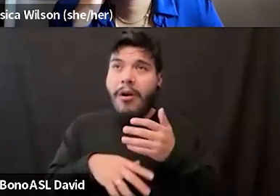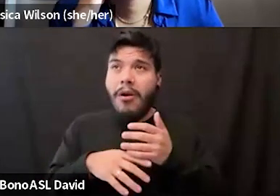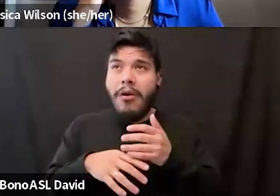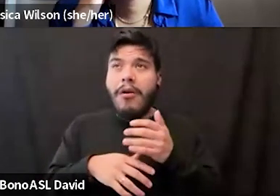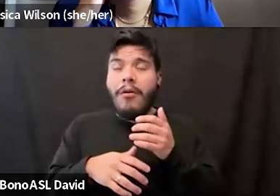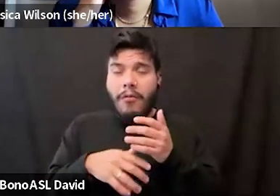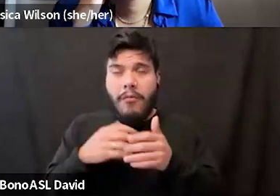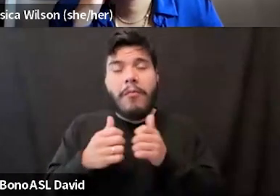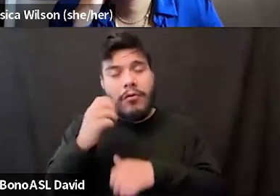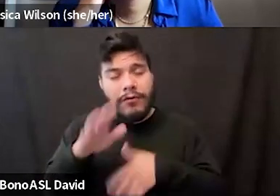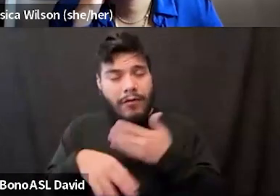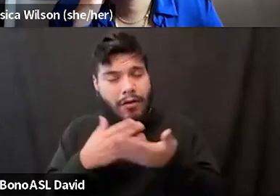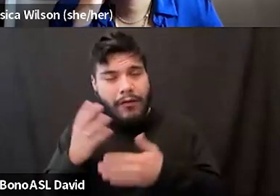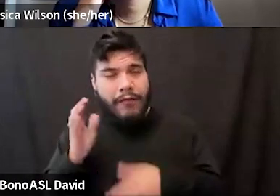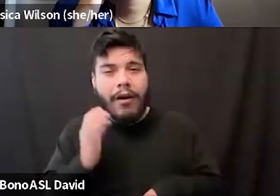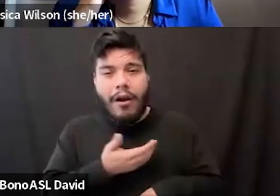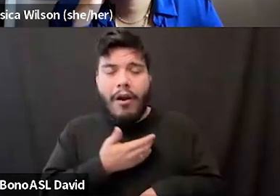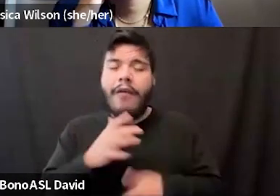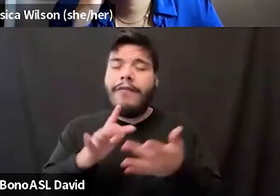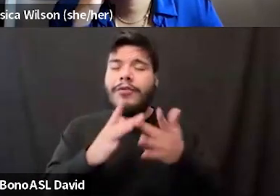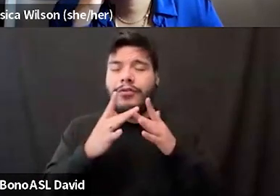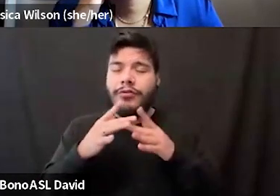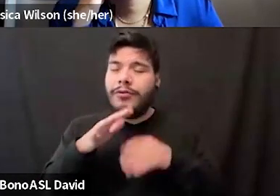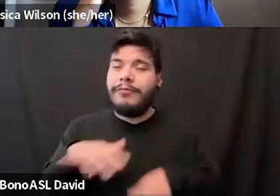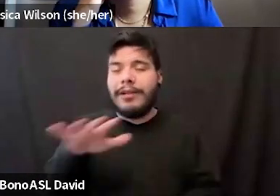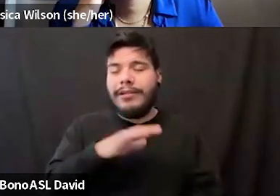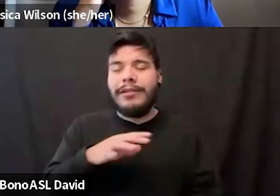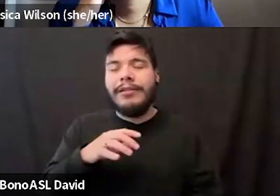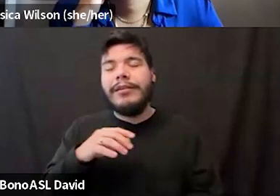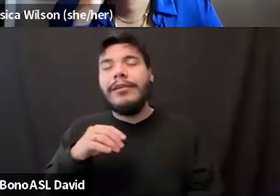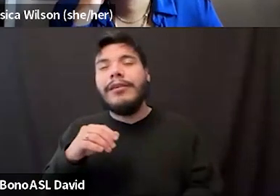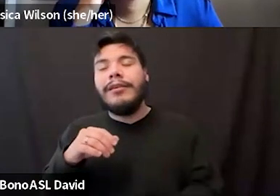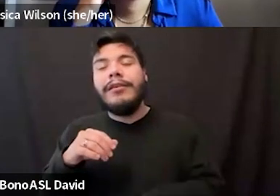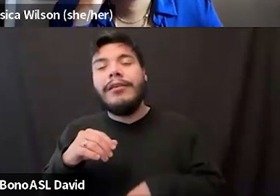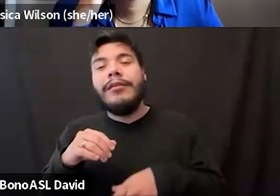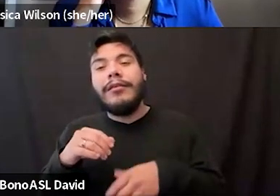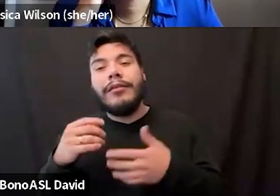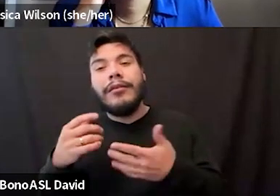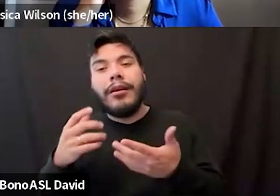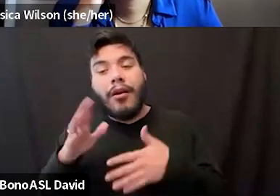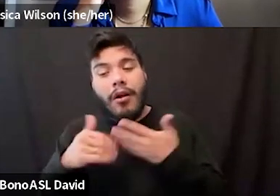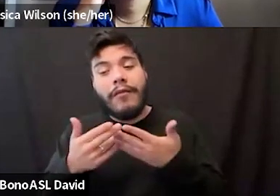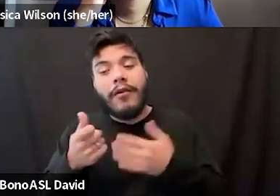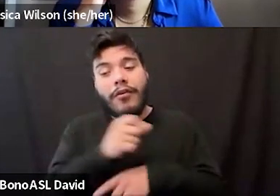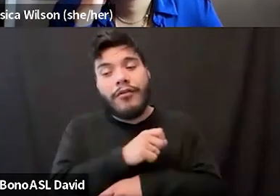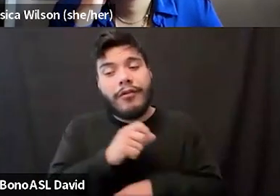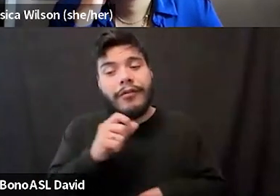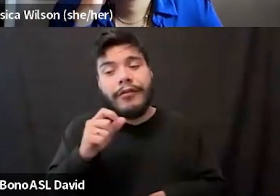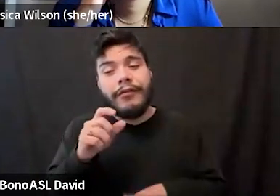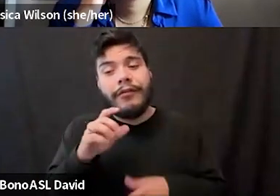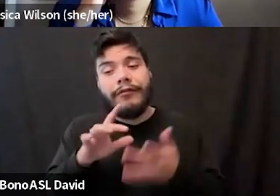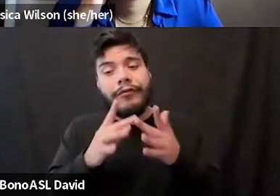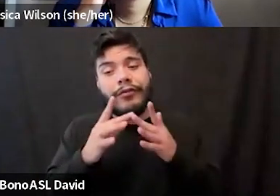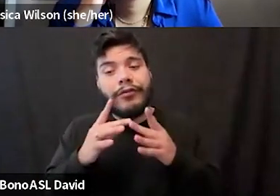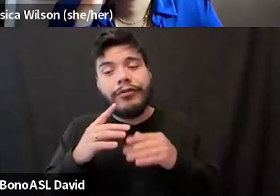virtual events, other than our fat affinity space, Fat Friday's virtual social club, all of our other virtual events, um, end up on our YouTube